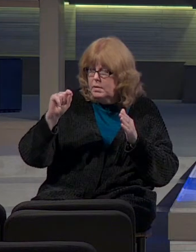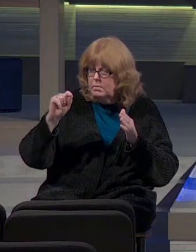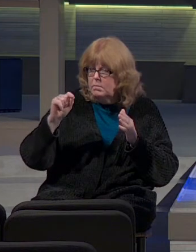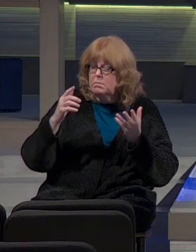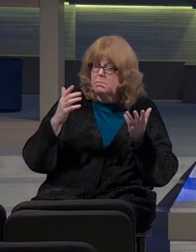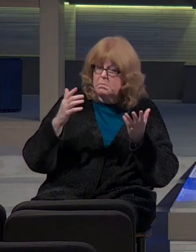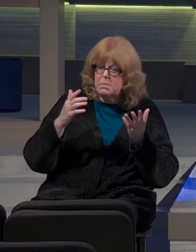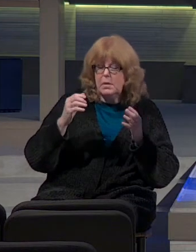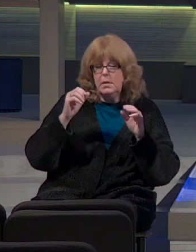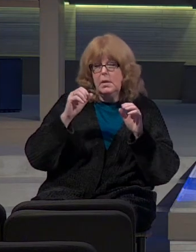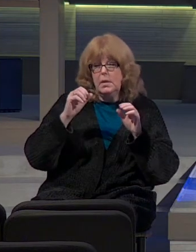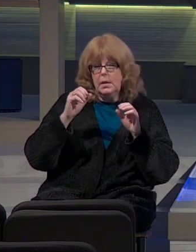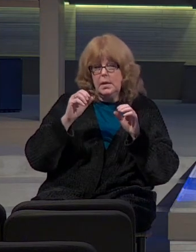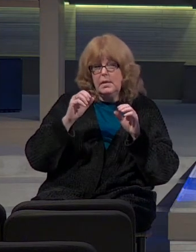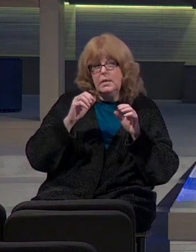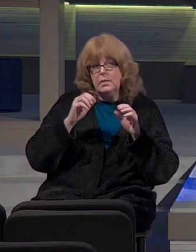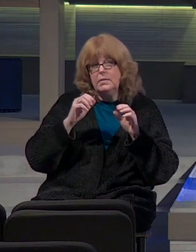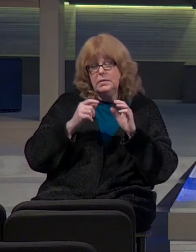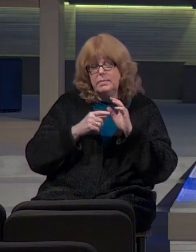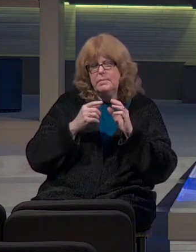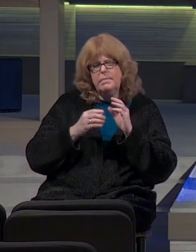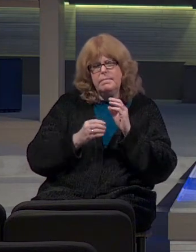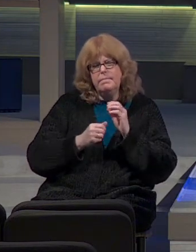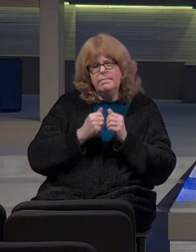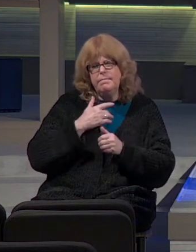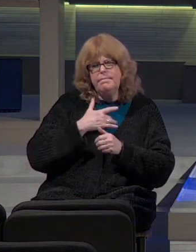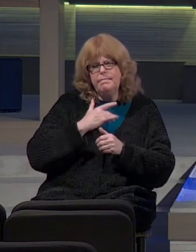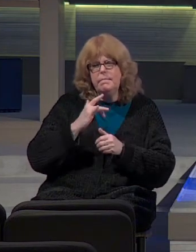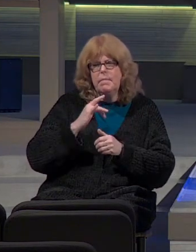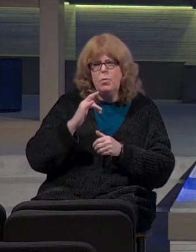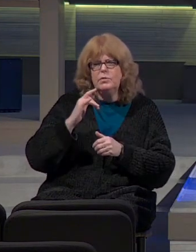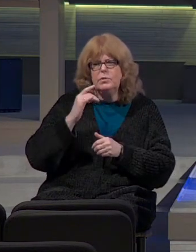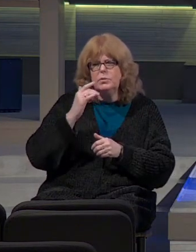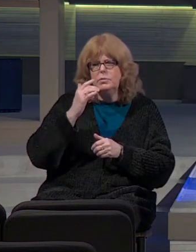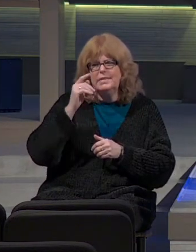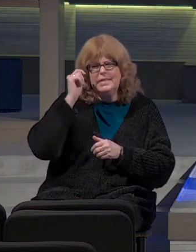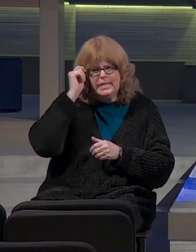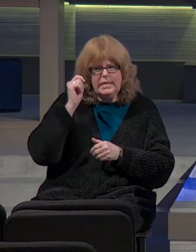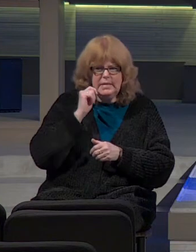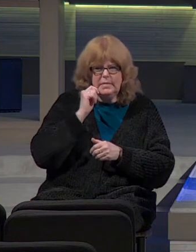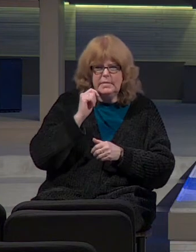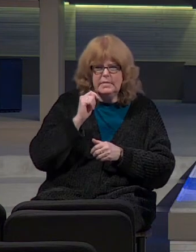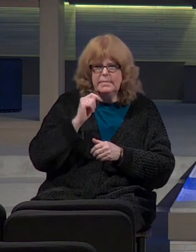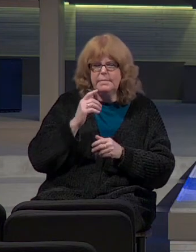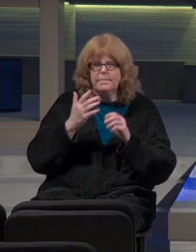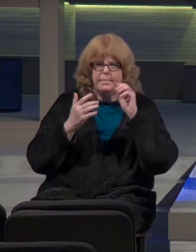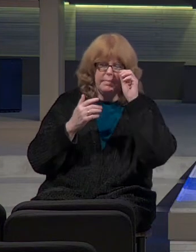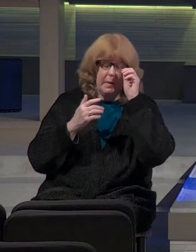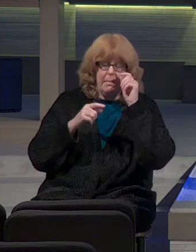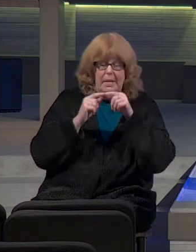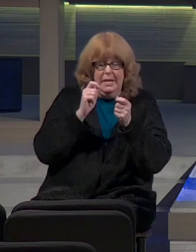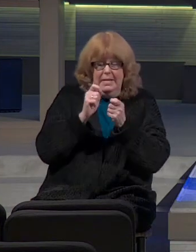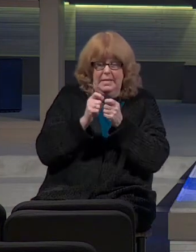it is somebody who is in their very early teens, adolescent, something like that. So we don't know exactly